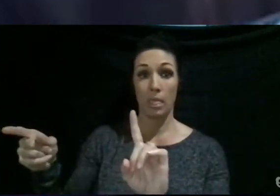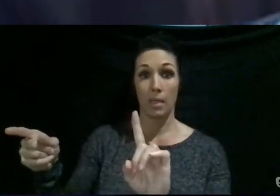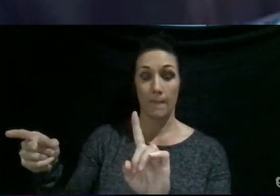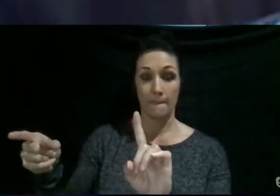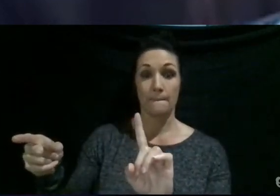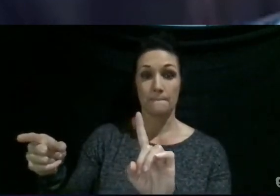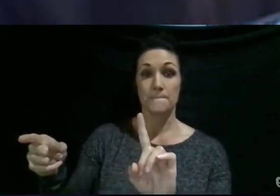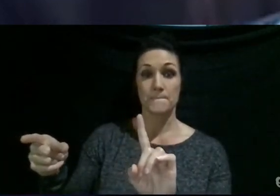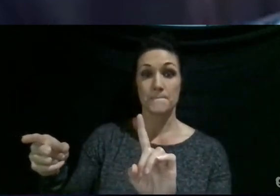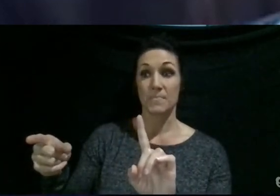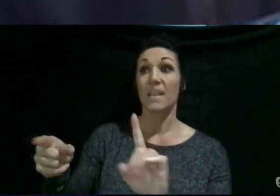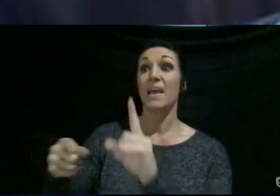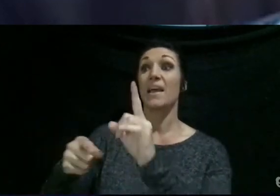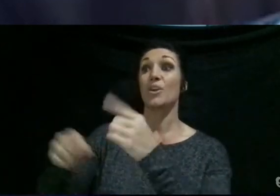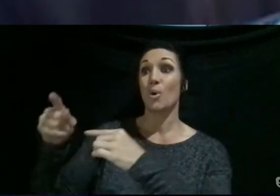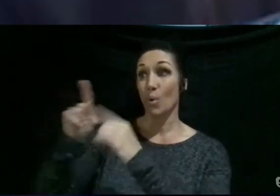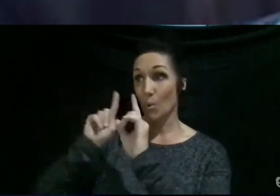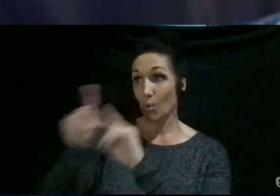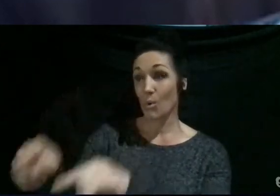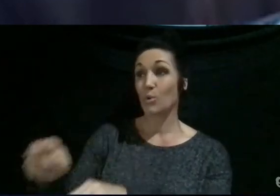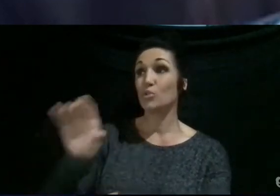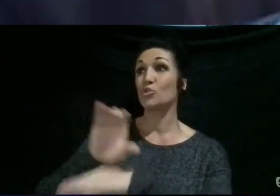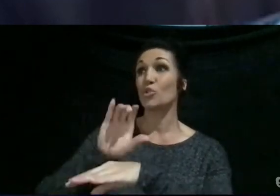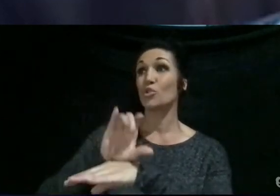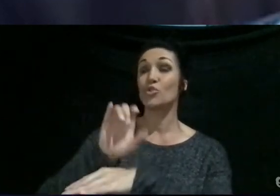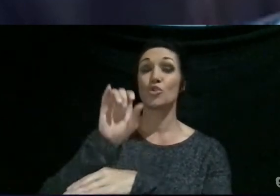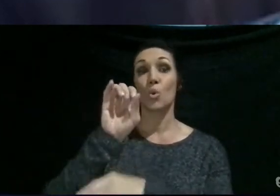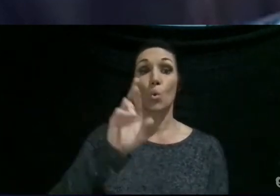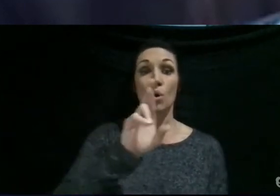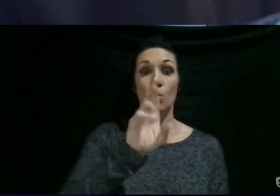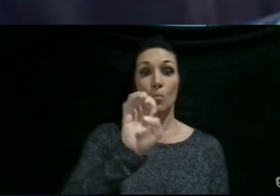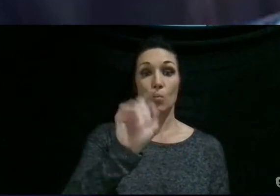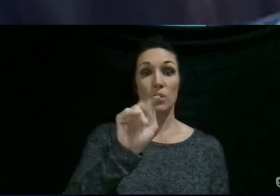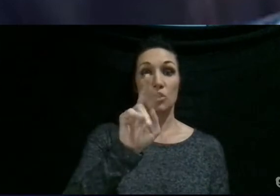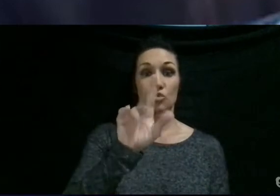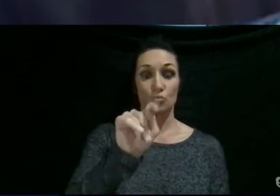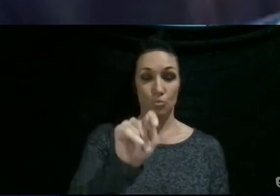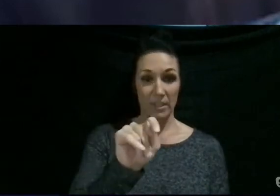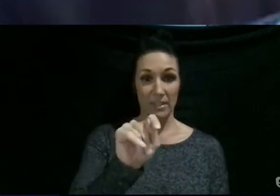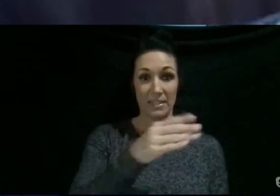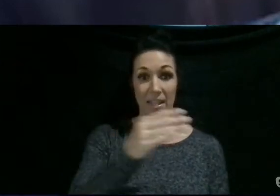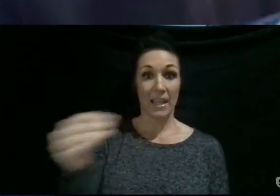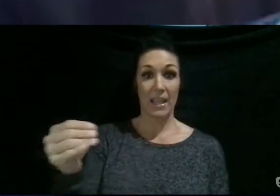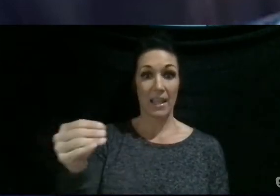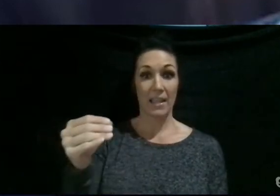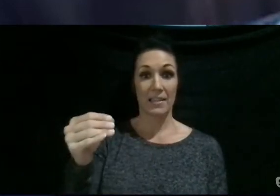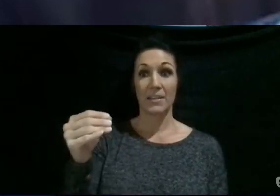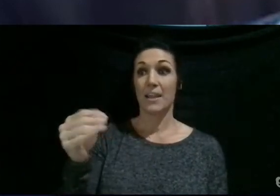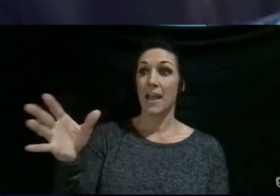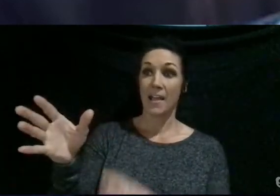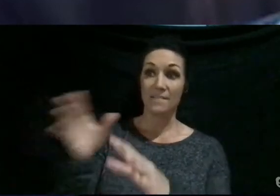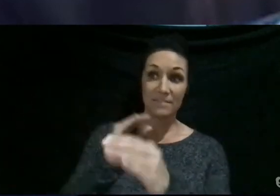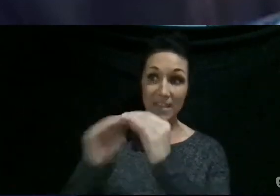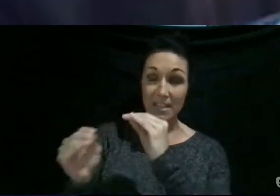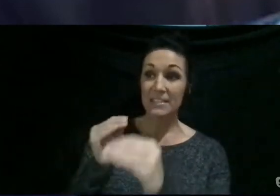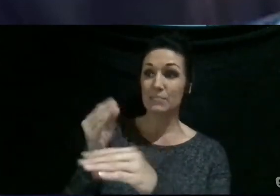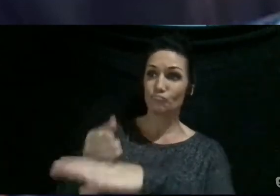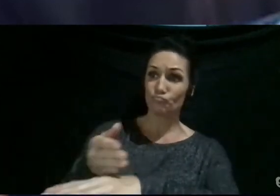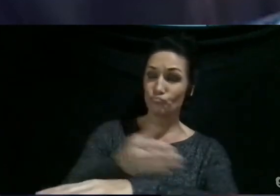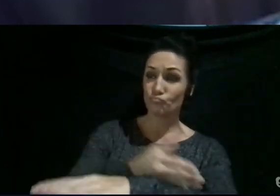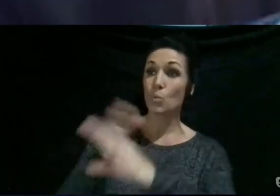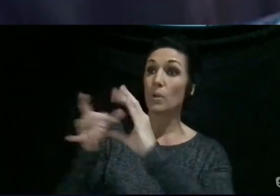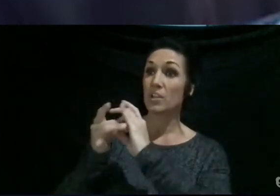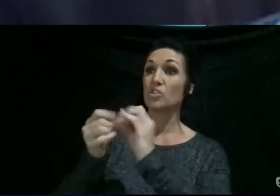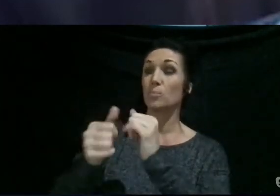I go back to church, or I go on a retreat or something, and I fix my relationship with God, and coincidentally,